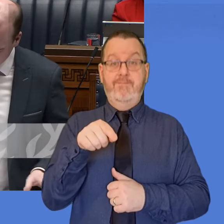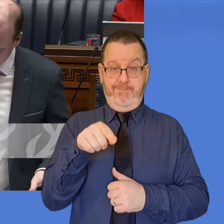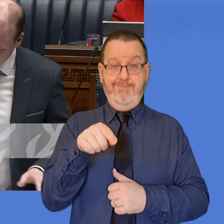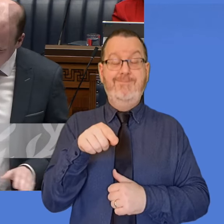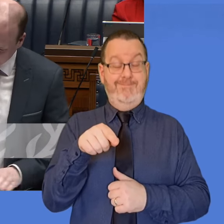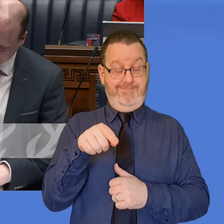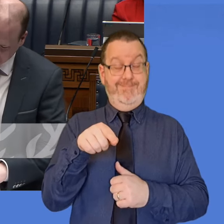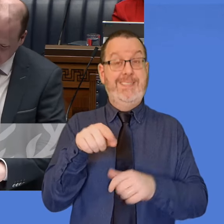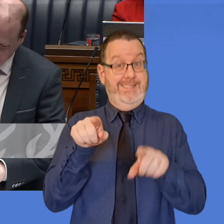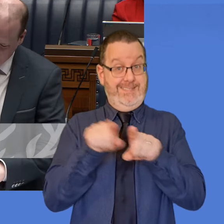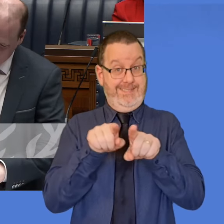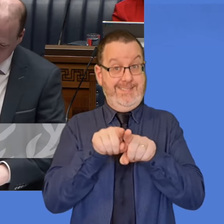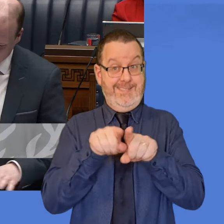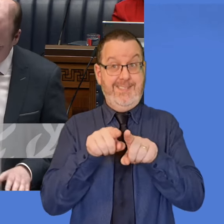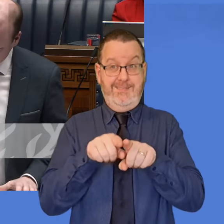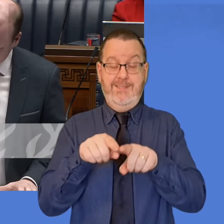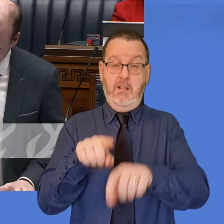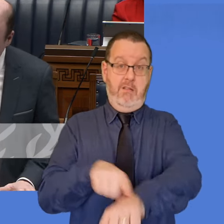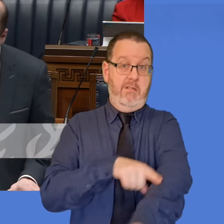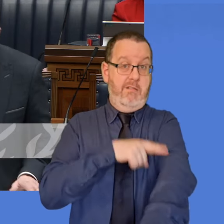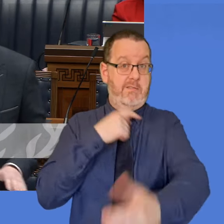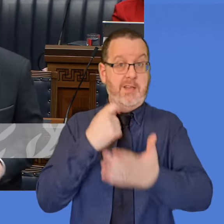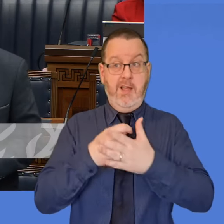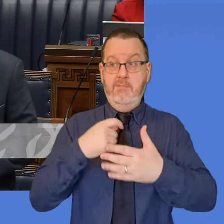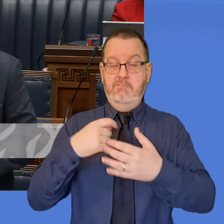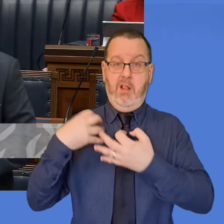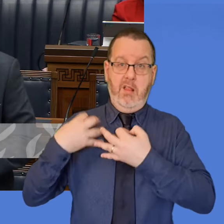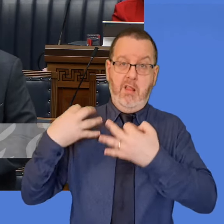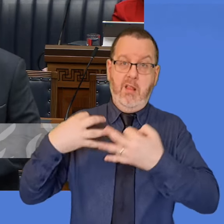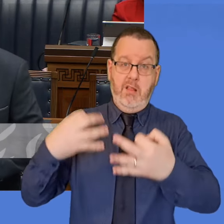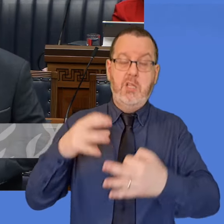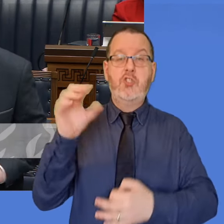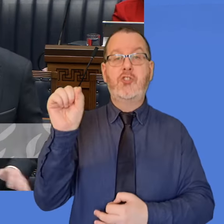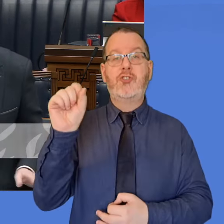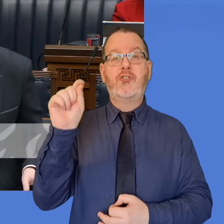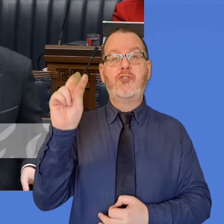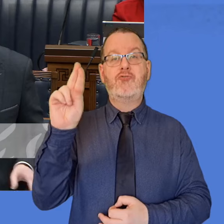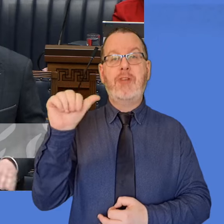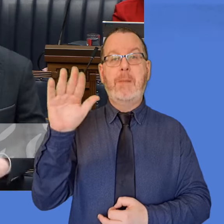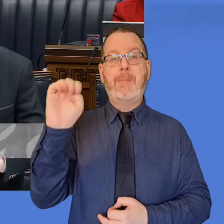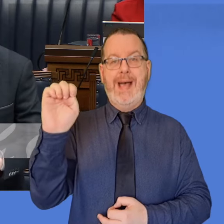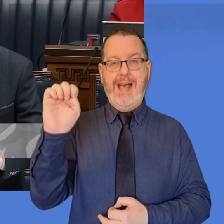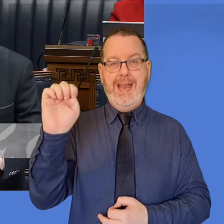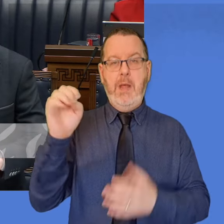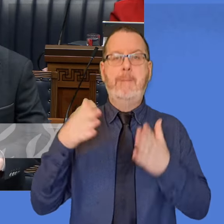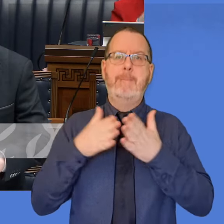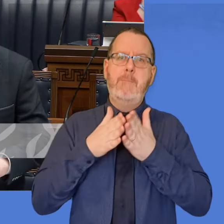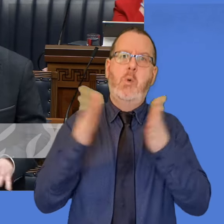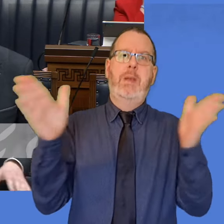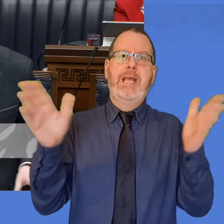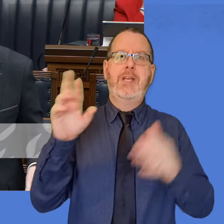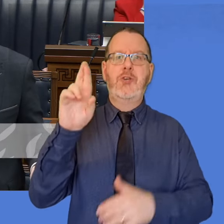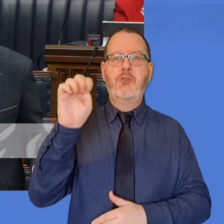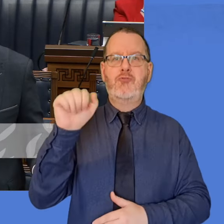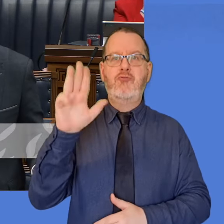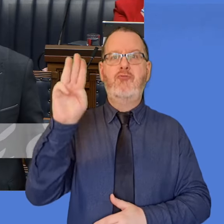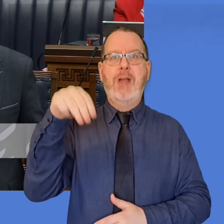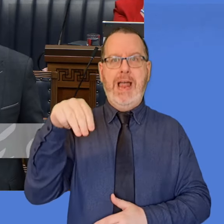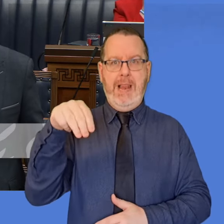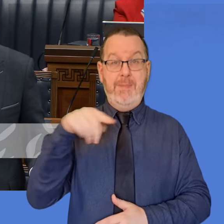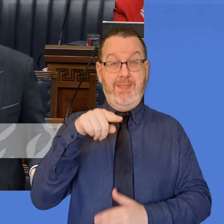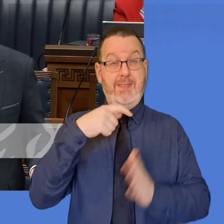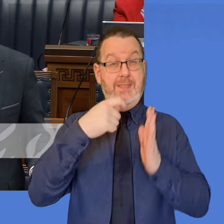in the making. The Straban public realm project is at business case stage and is now scheduled for case work committee